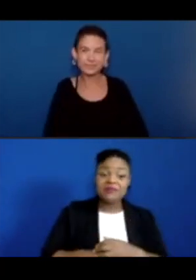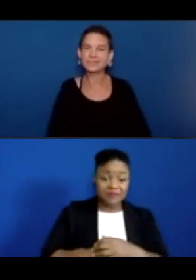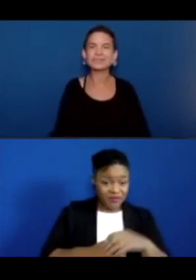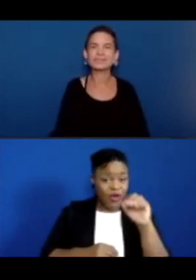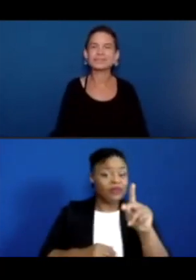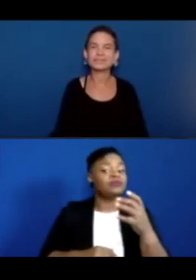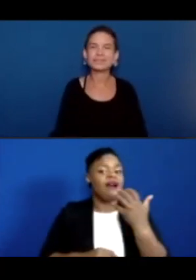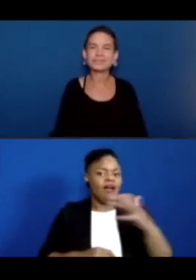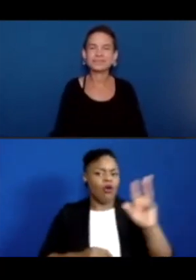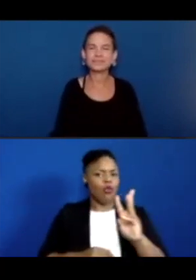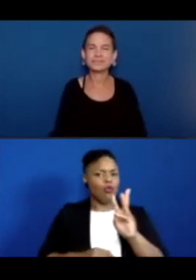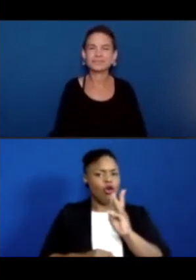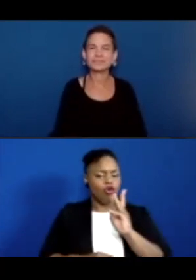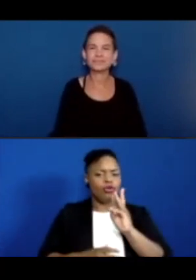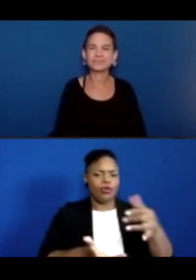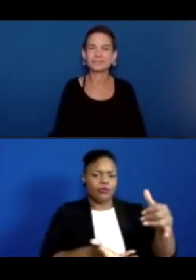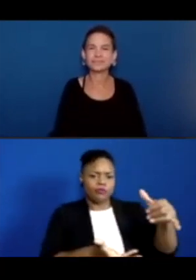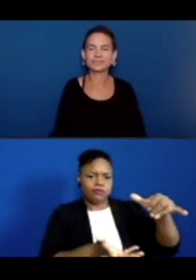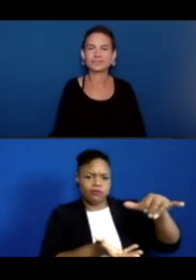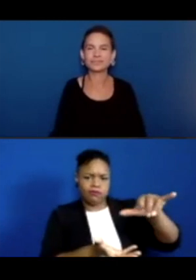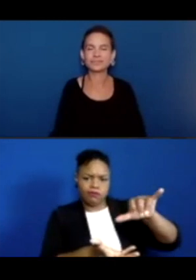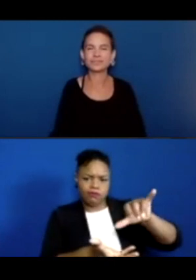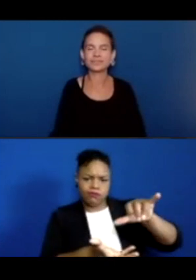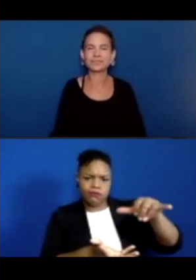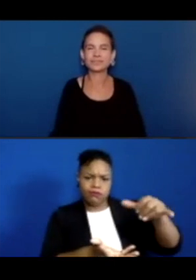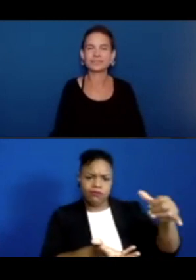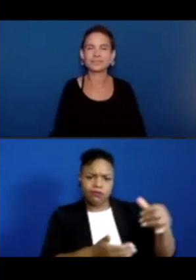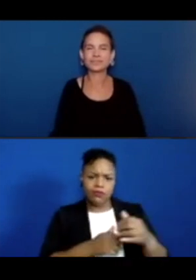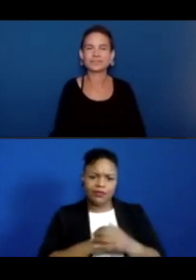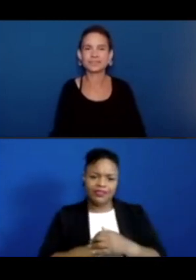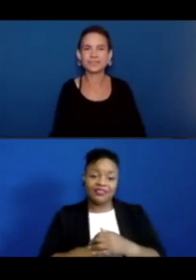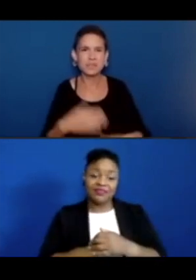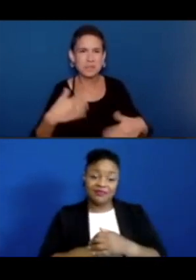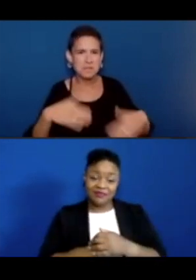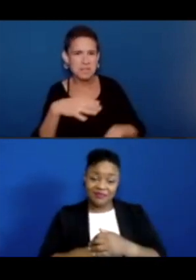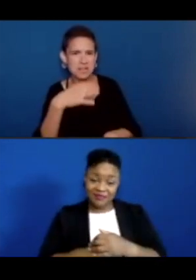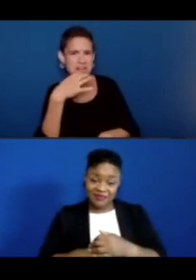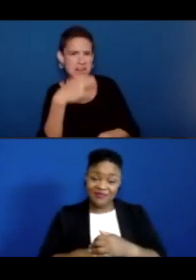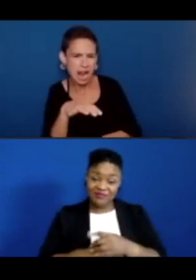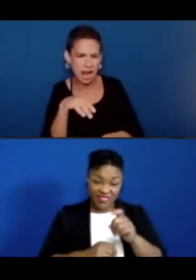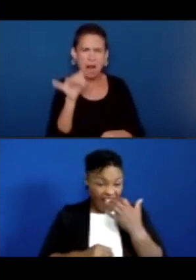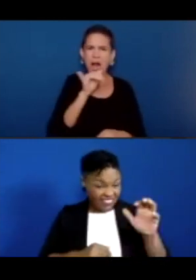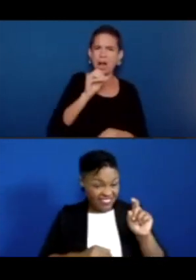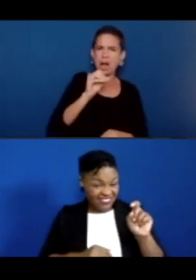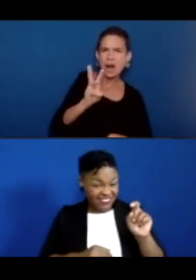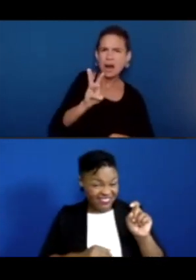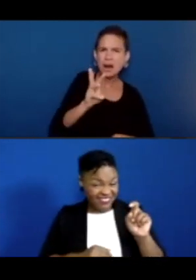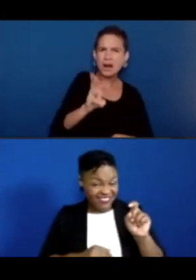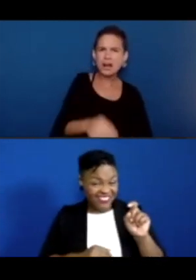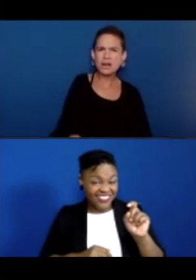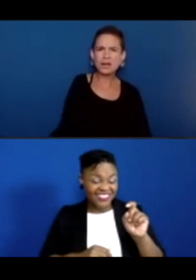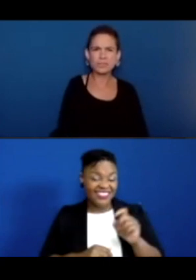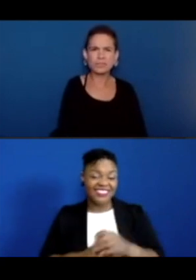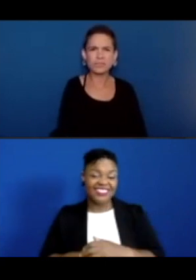water. I don't feel that much. It's hot. It's hot? It's hot. It's